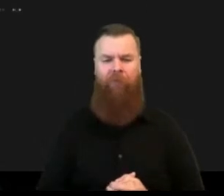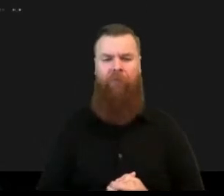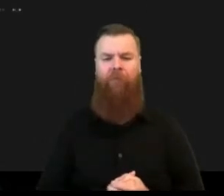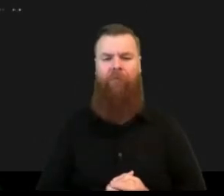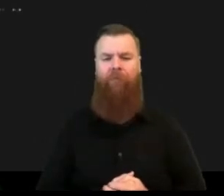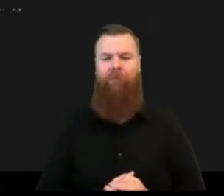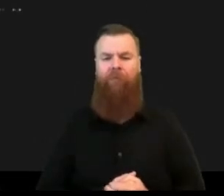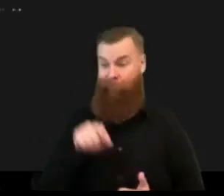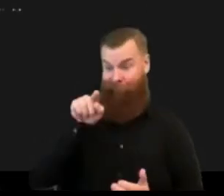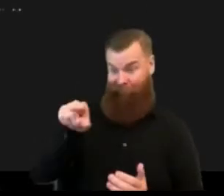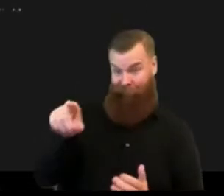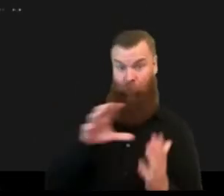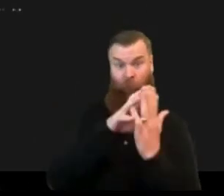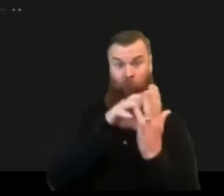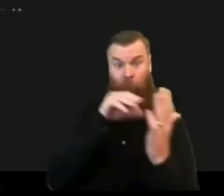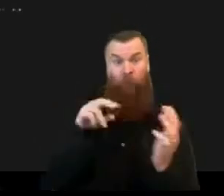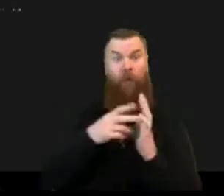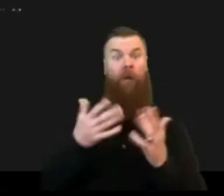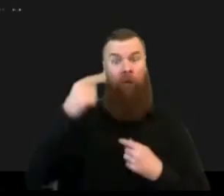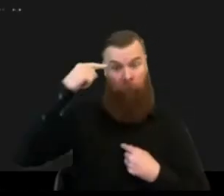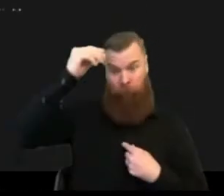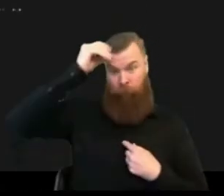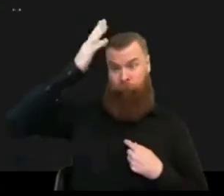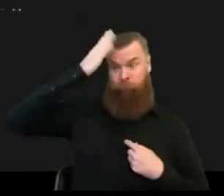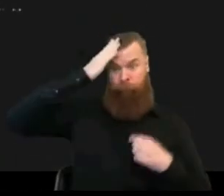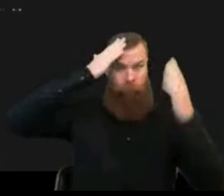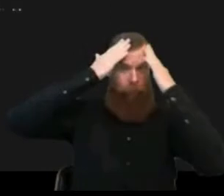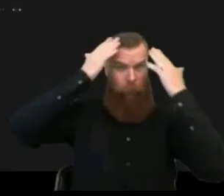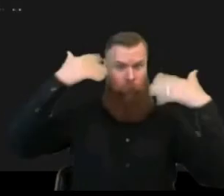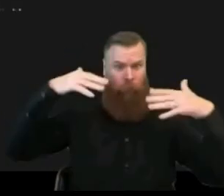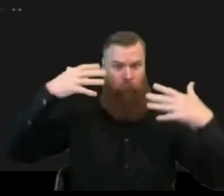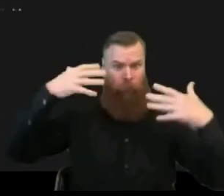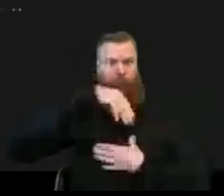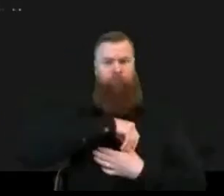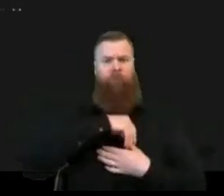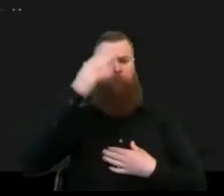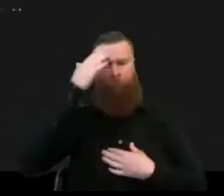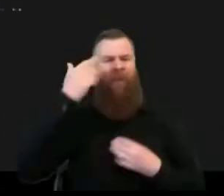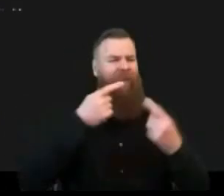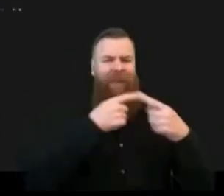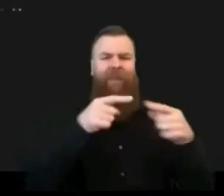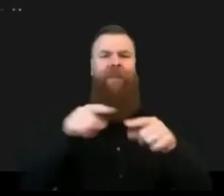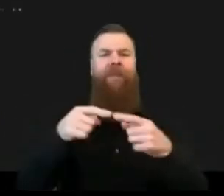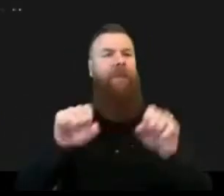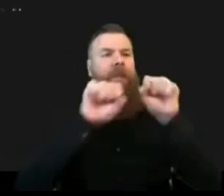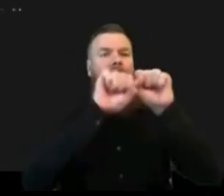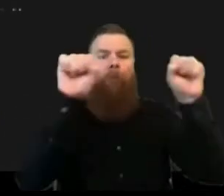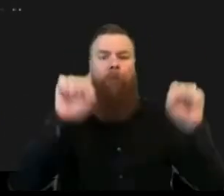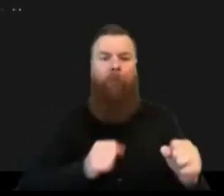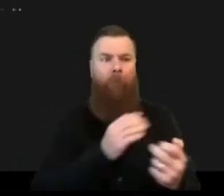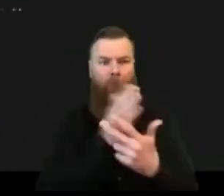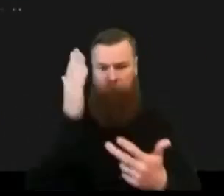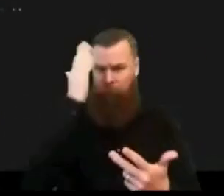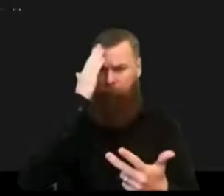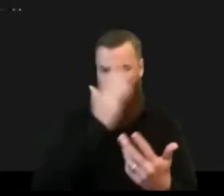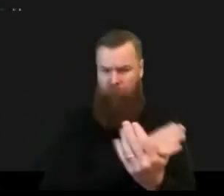multiple systems to have an approximation of the possible impacts in